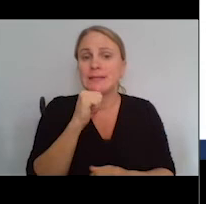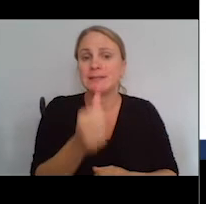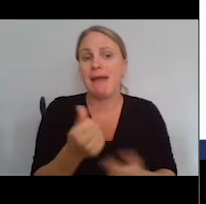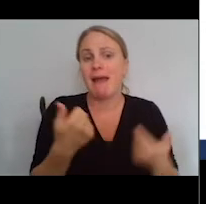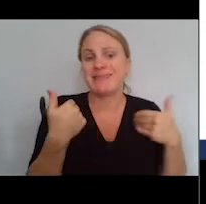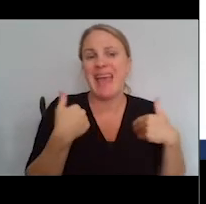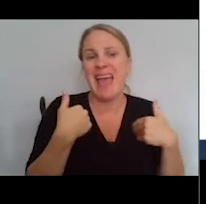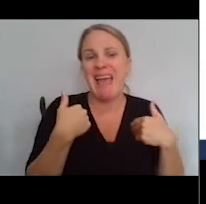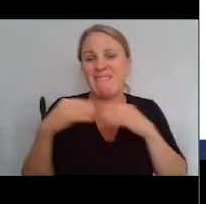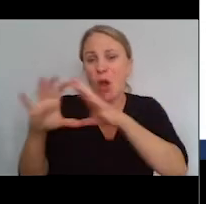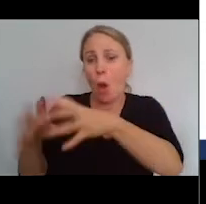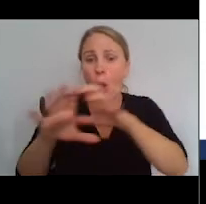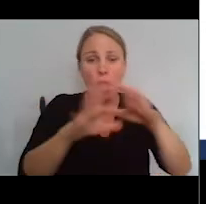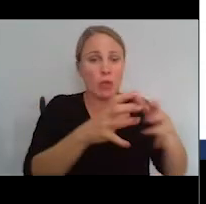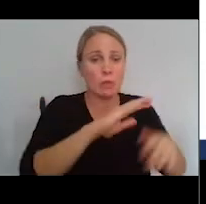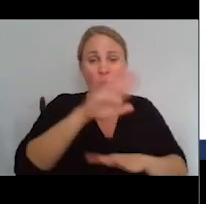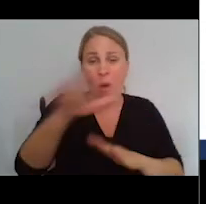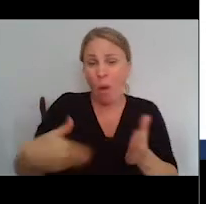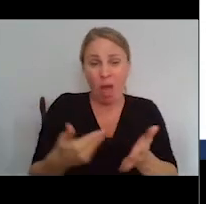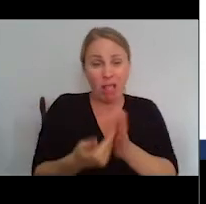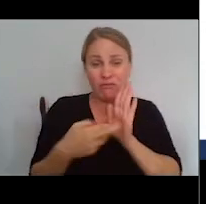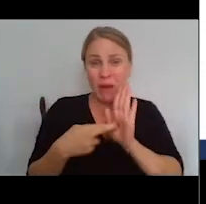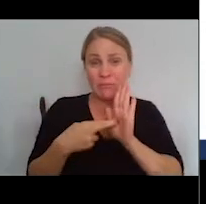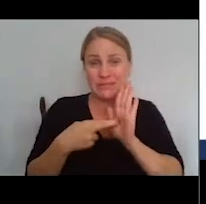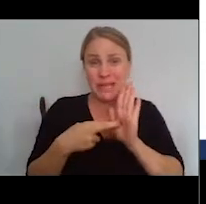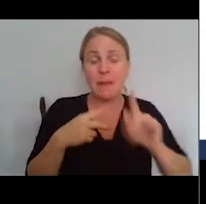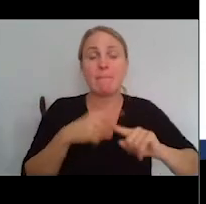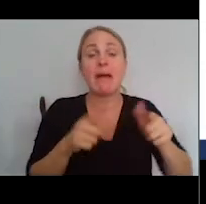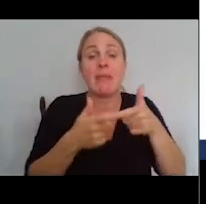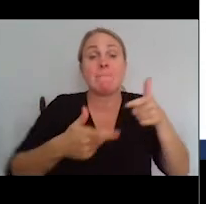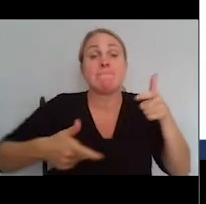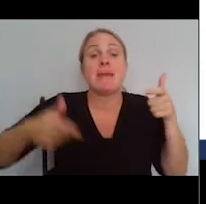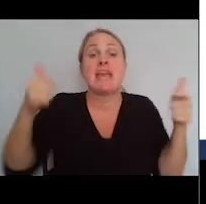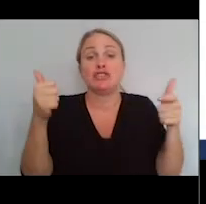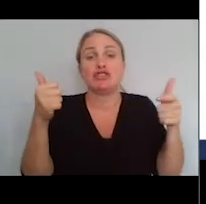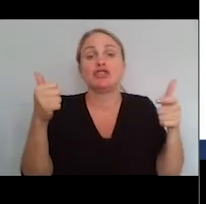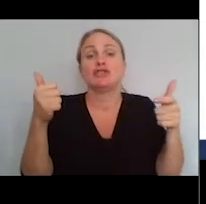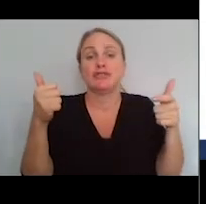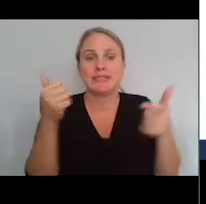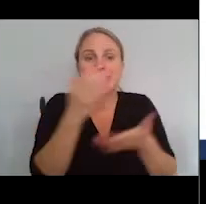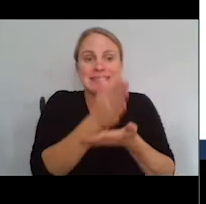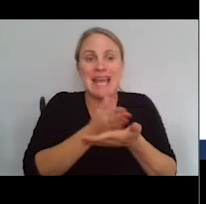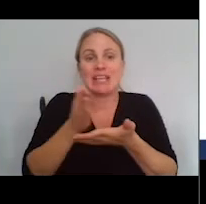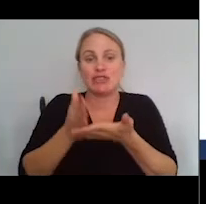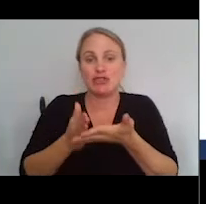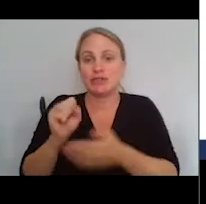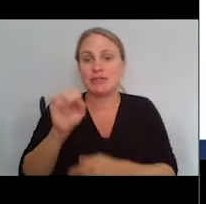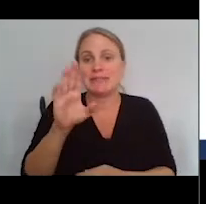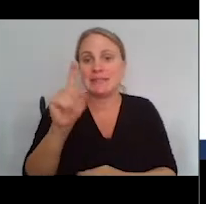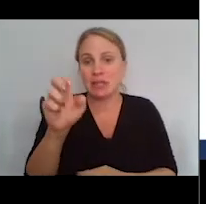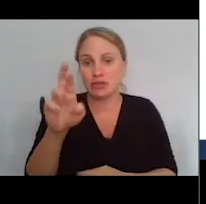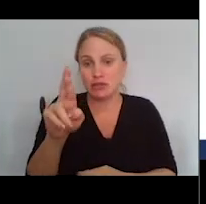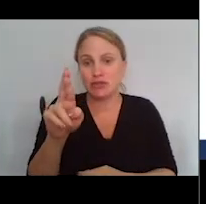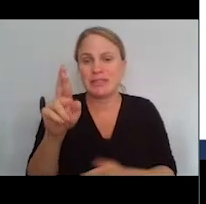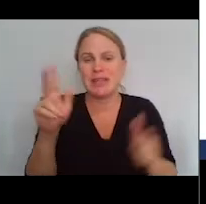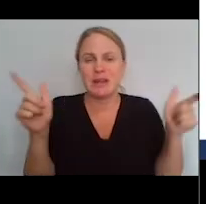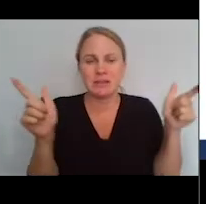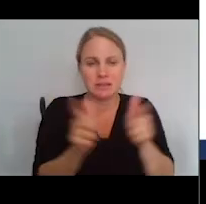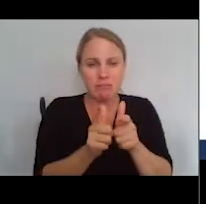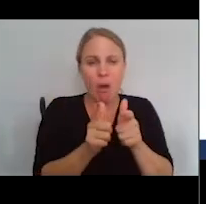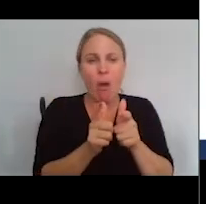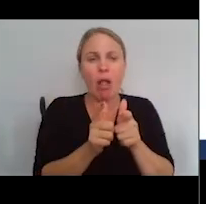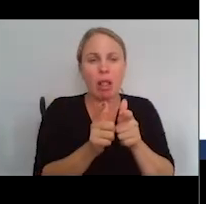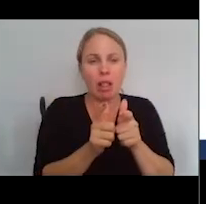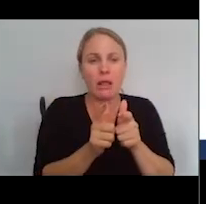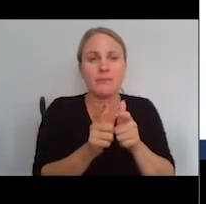every group represented, but have all the major sectors represented in a relatively small, agile, but